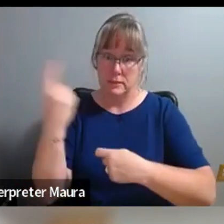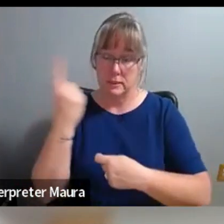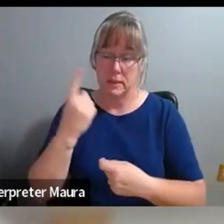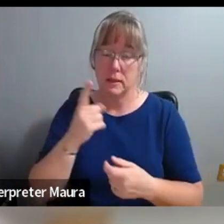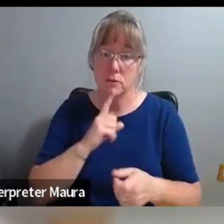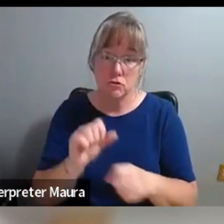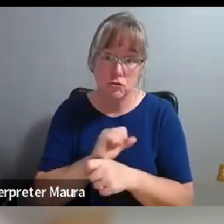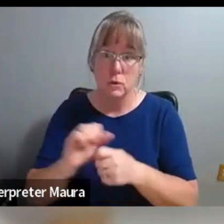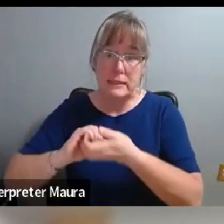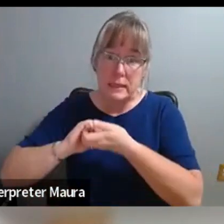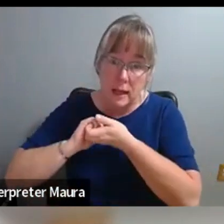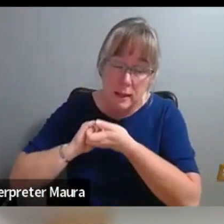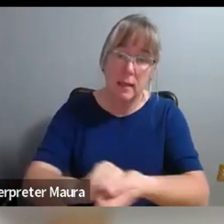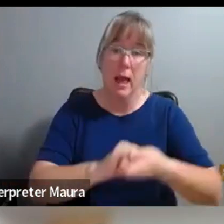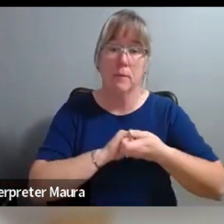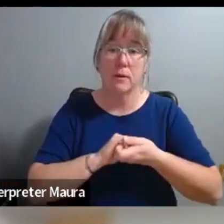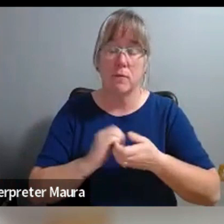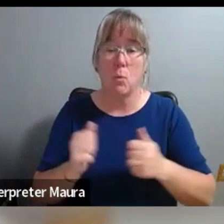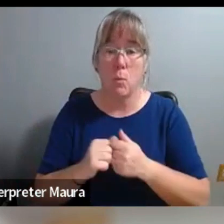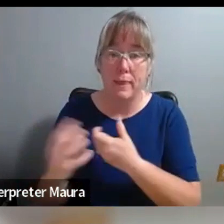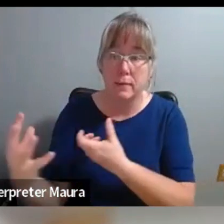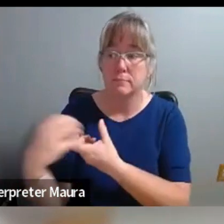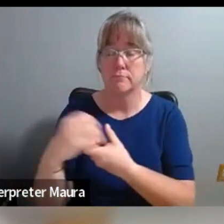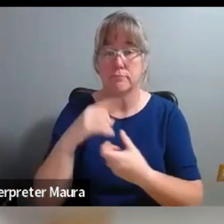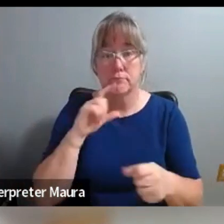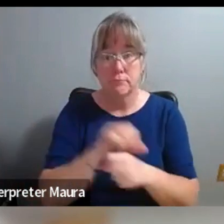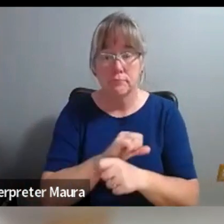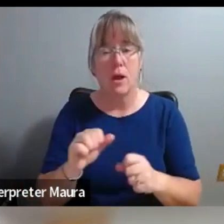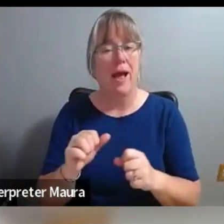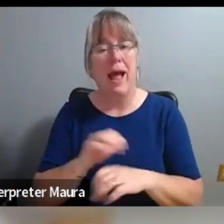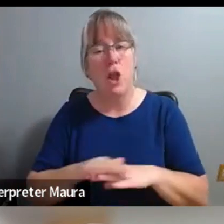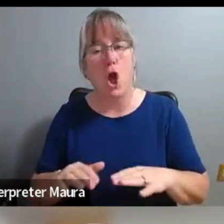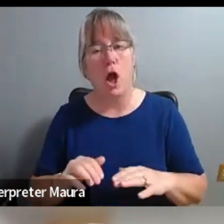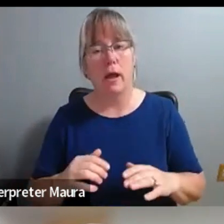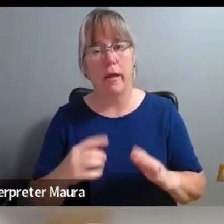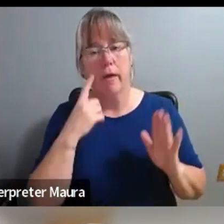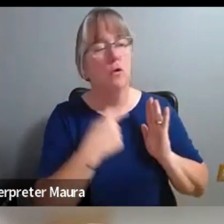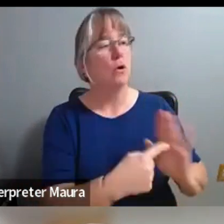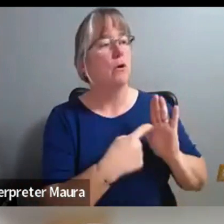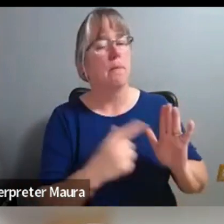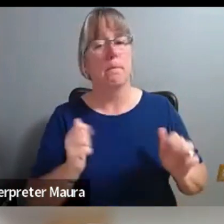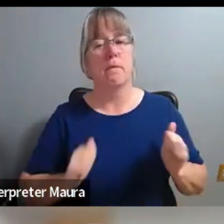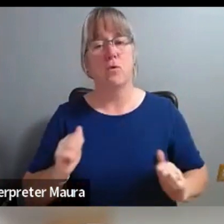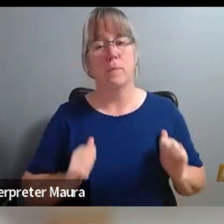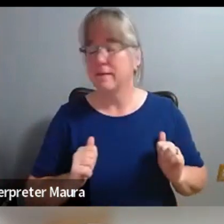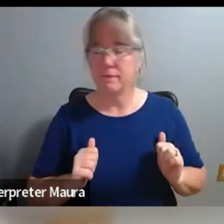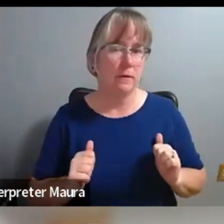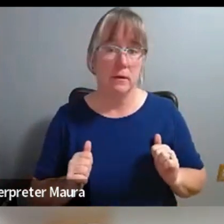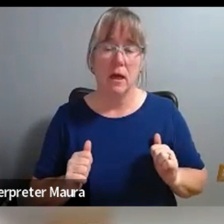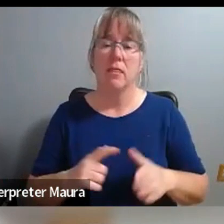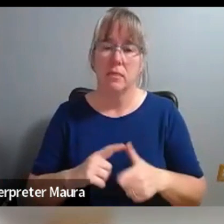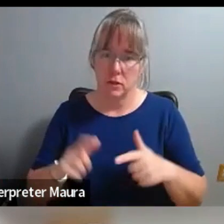truly collaborative, participatory and not performative, you have to actually give yourself